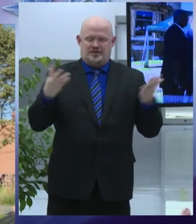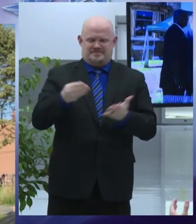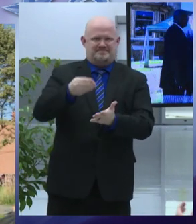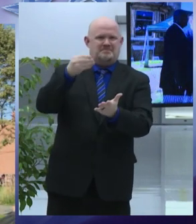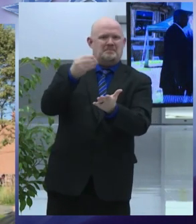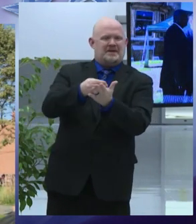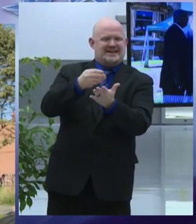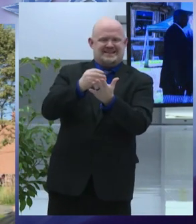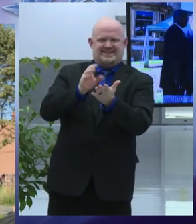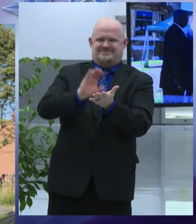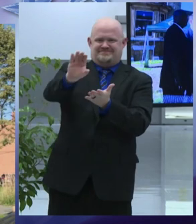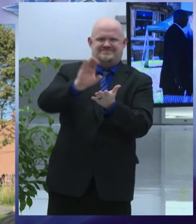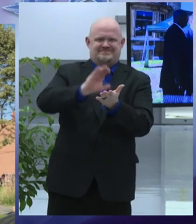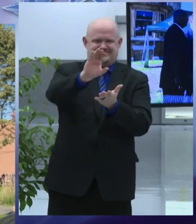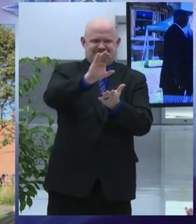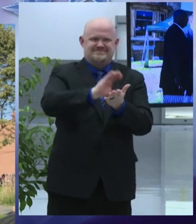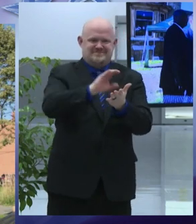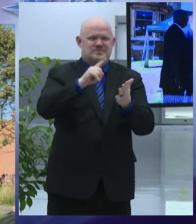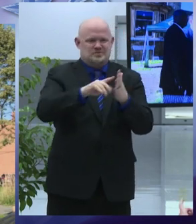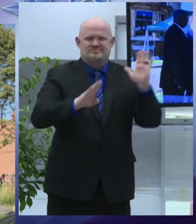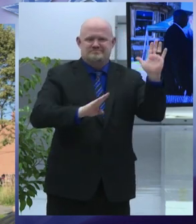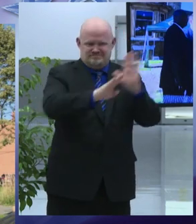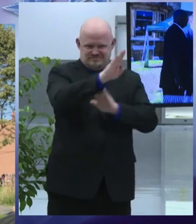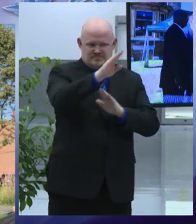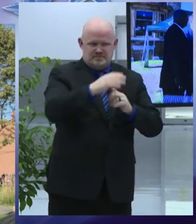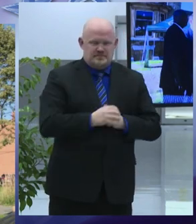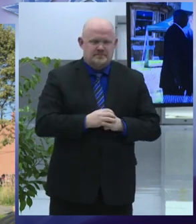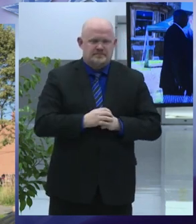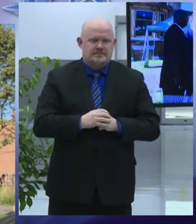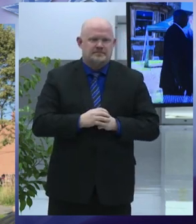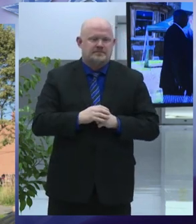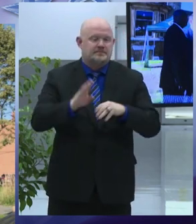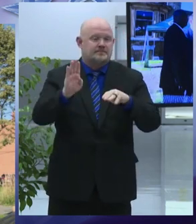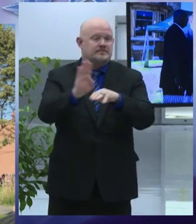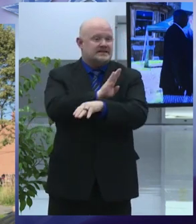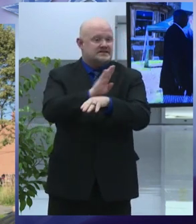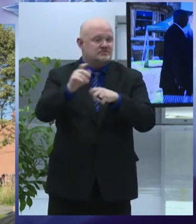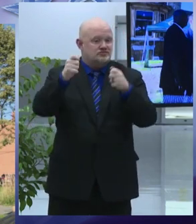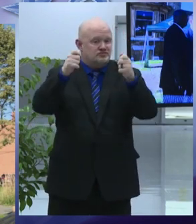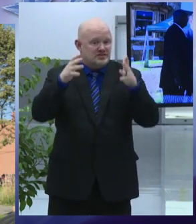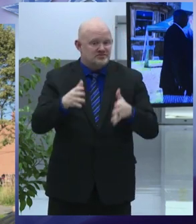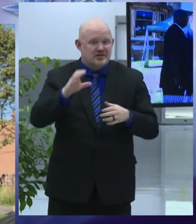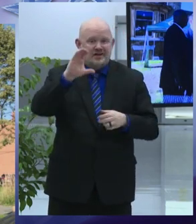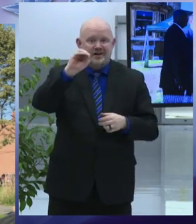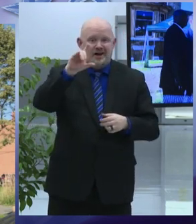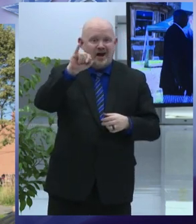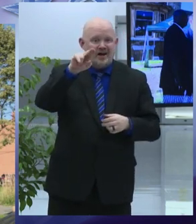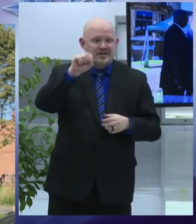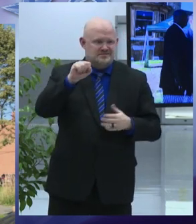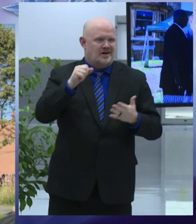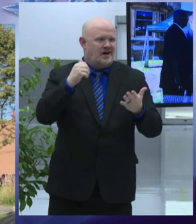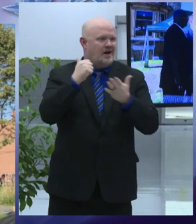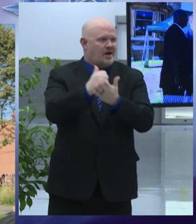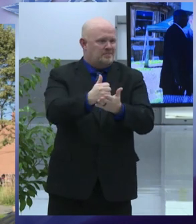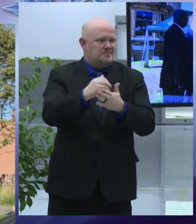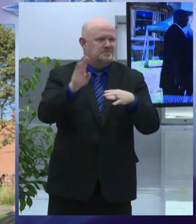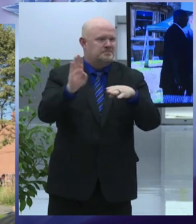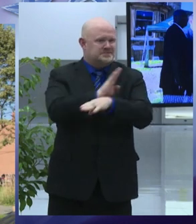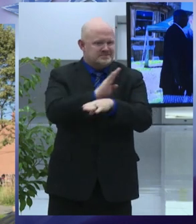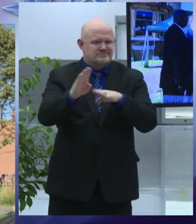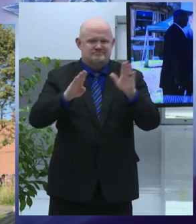development commissioner michael collins and his team are playing a pivotal role in helping local businesses survive and even prosper despite covet 19.